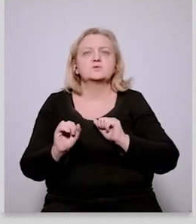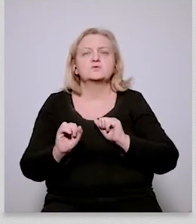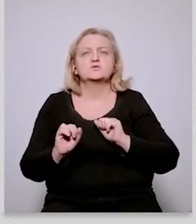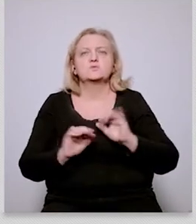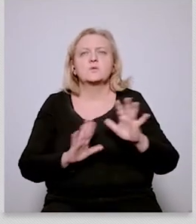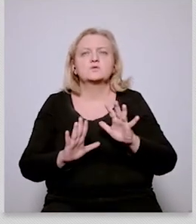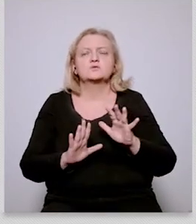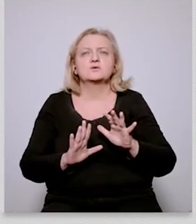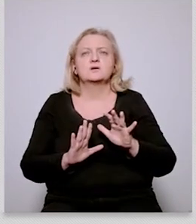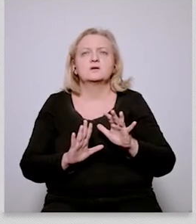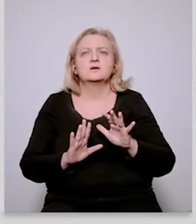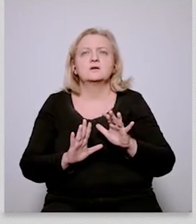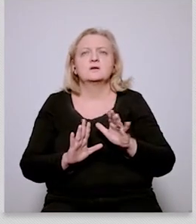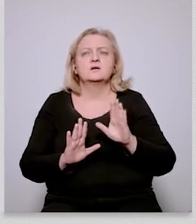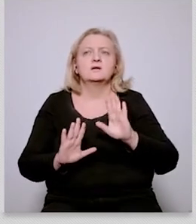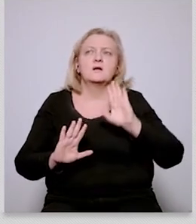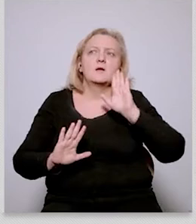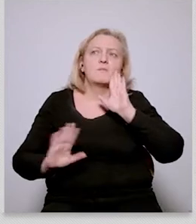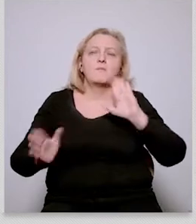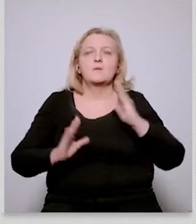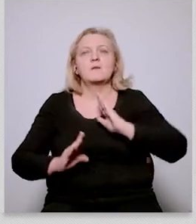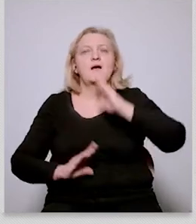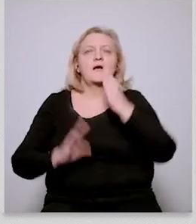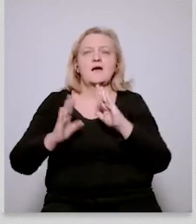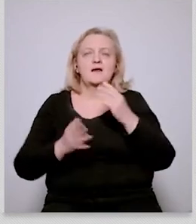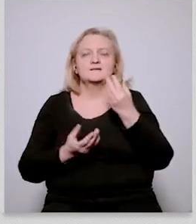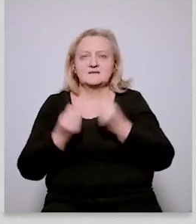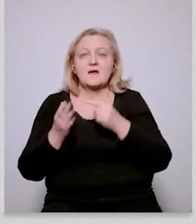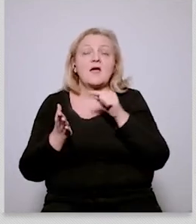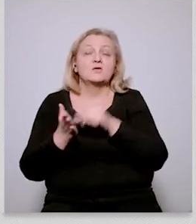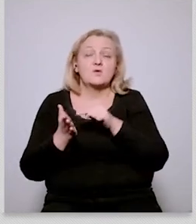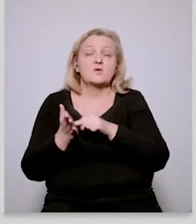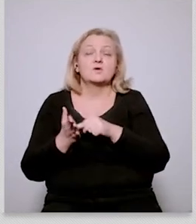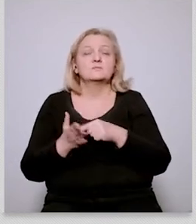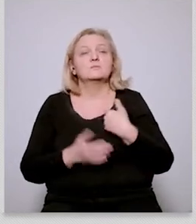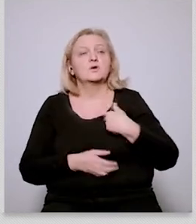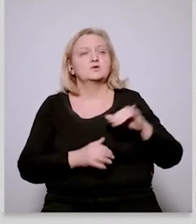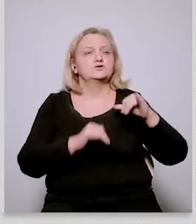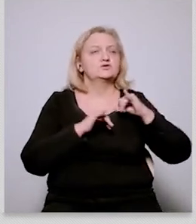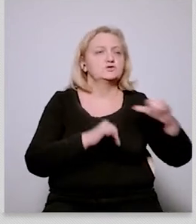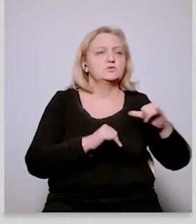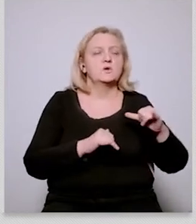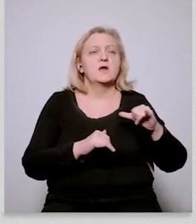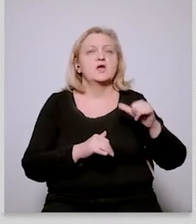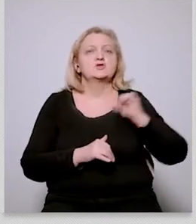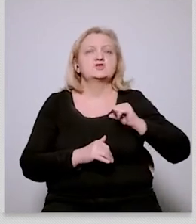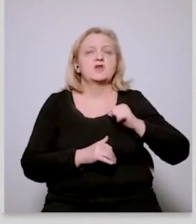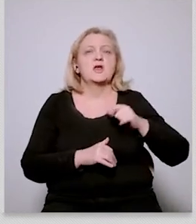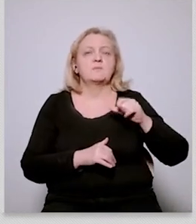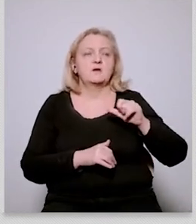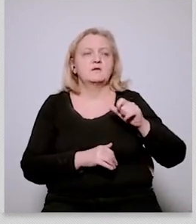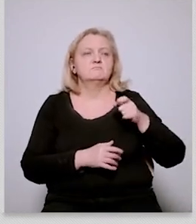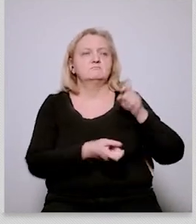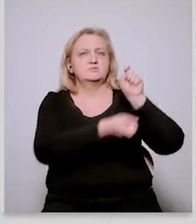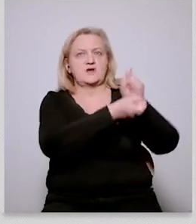use somebody's strength against them um you know we call it jujitsu politics right so basically taking